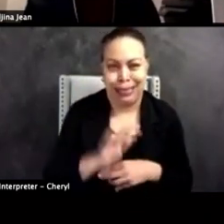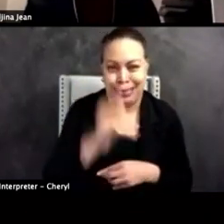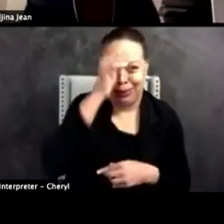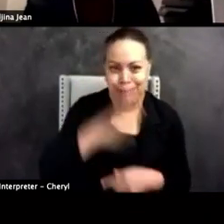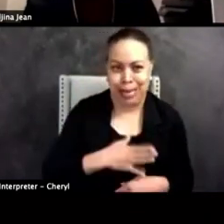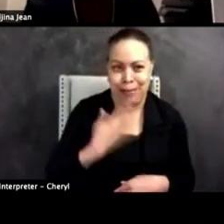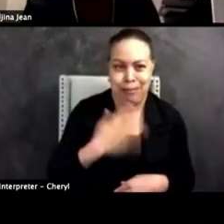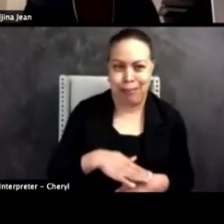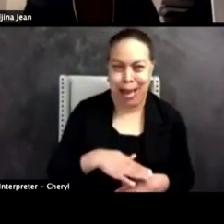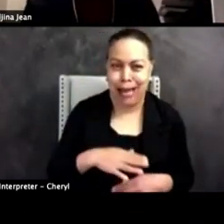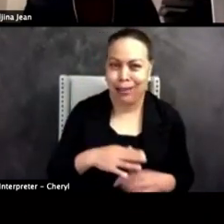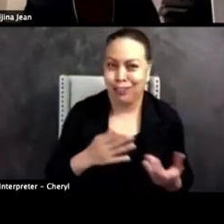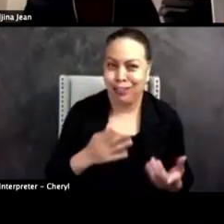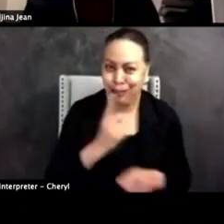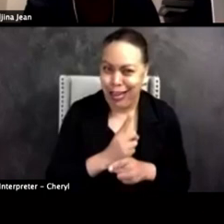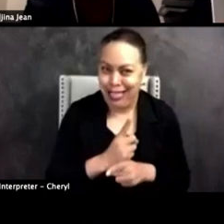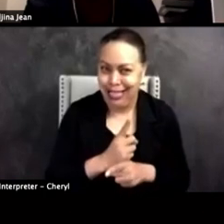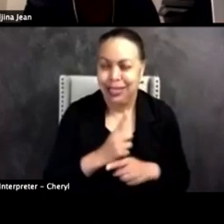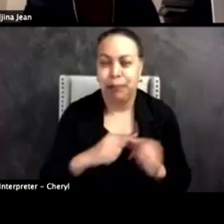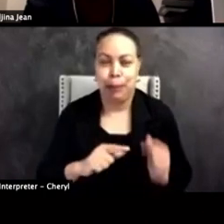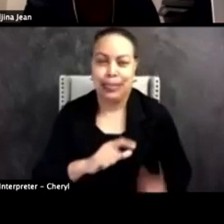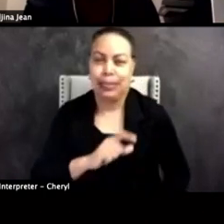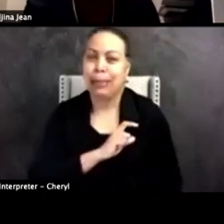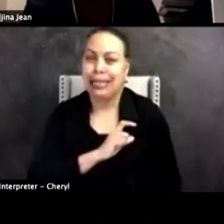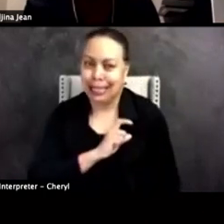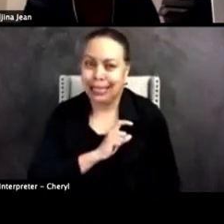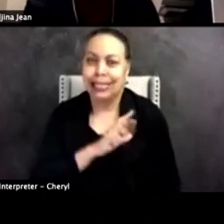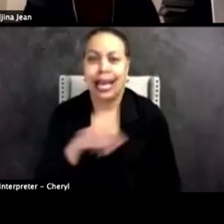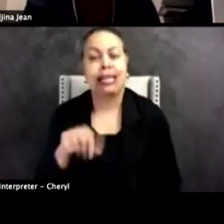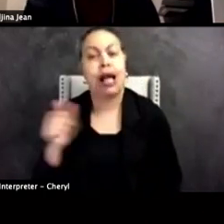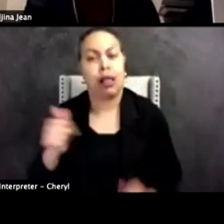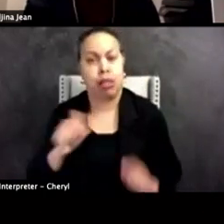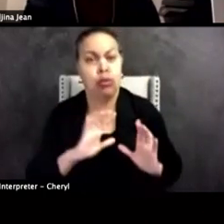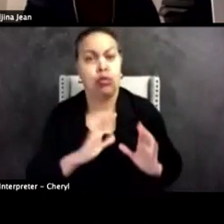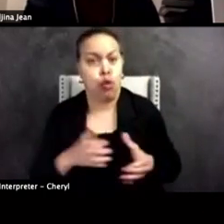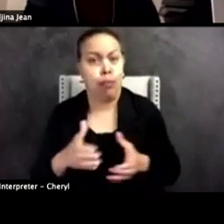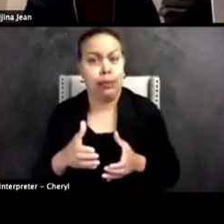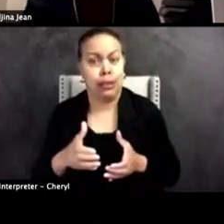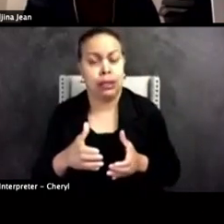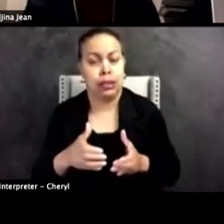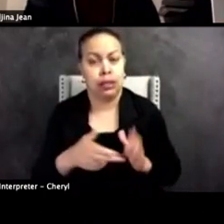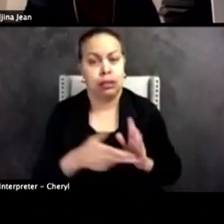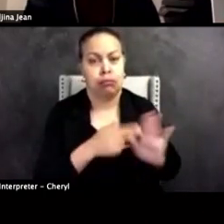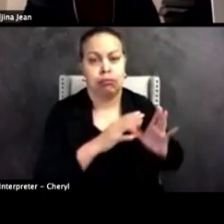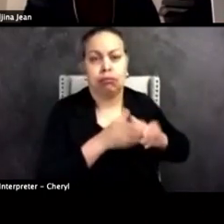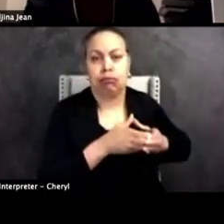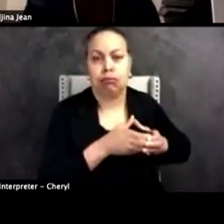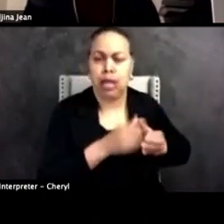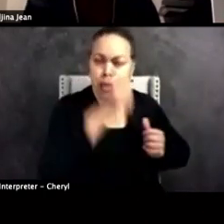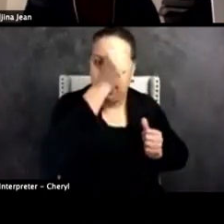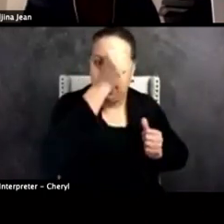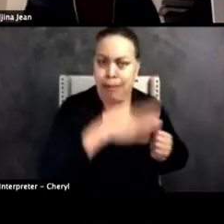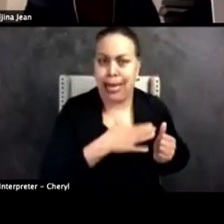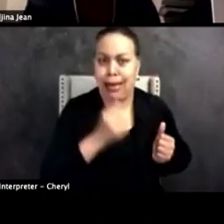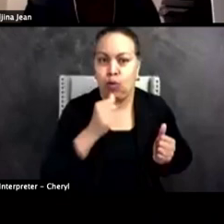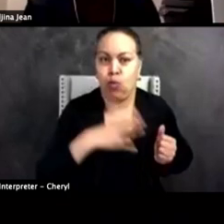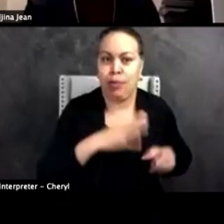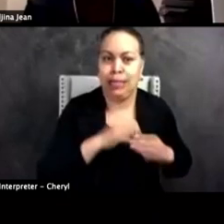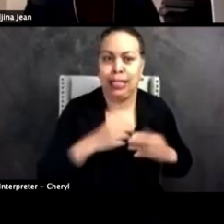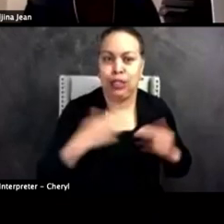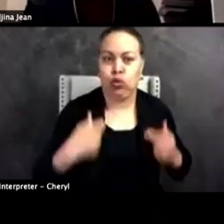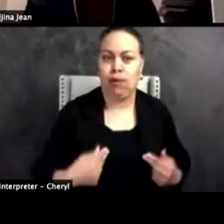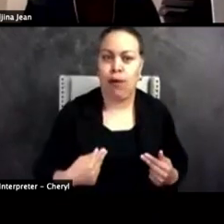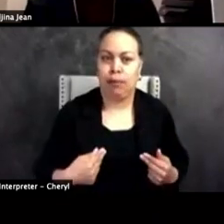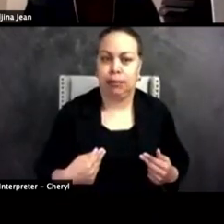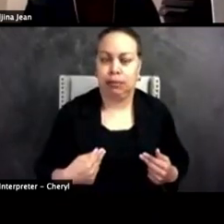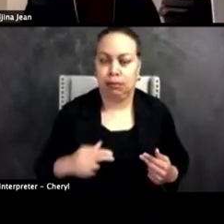right? But the police and other groups refer to themselves as the men and women in uniform. And the